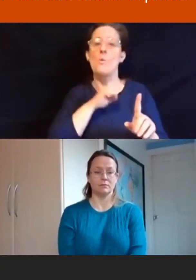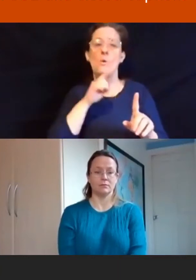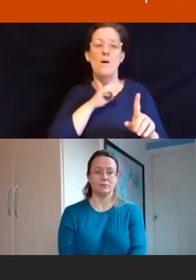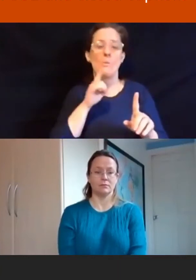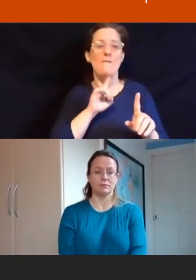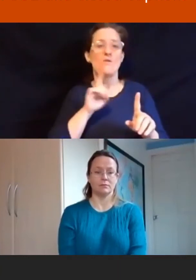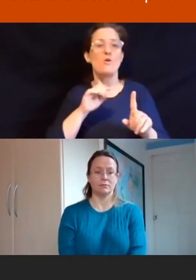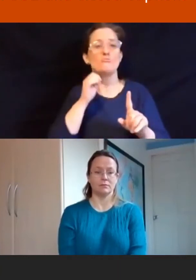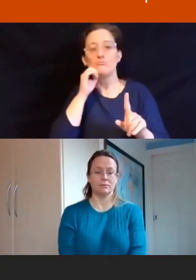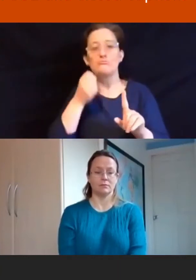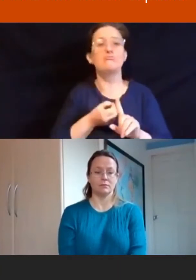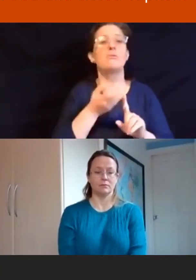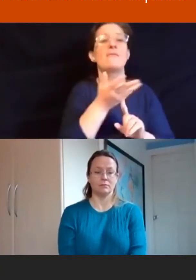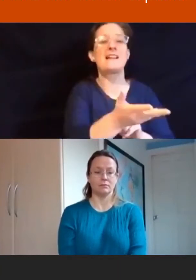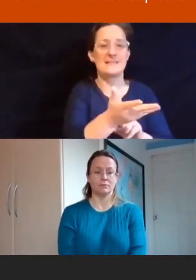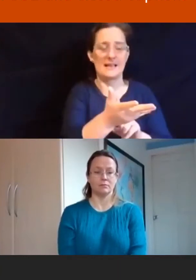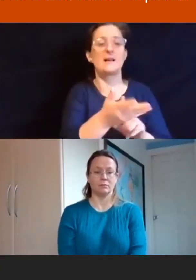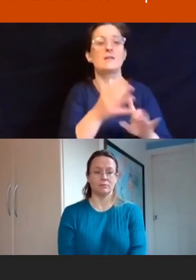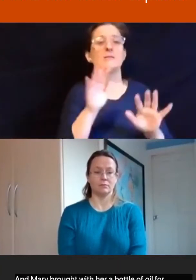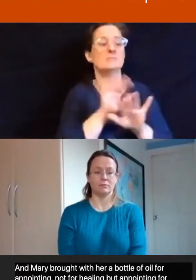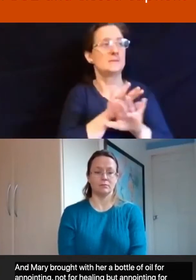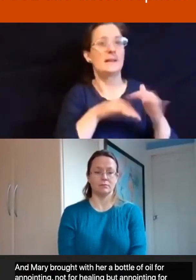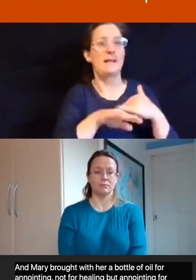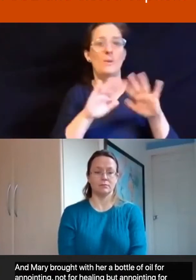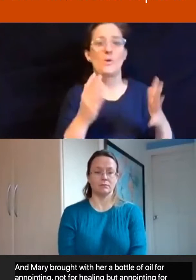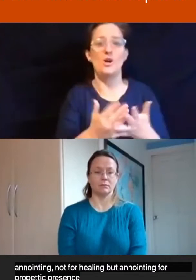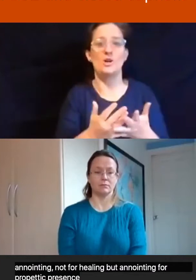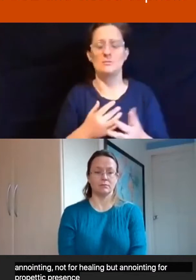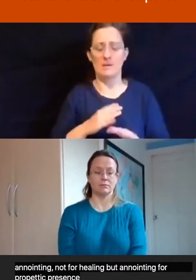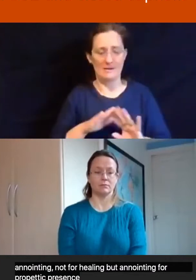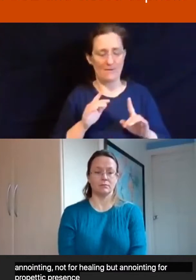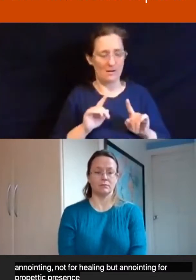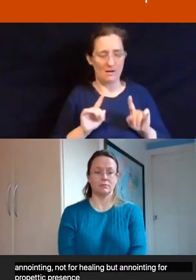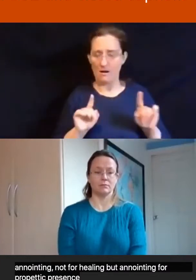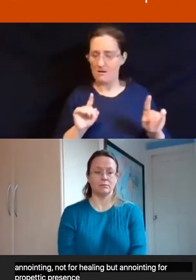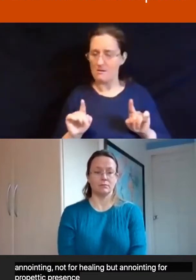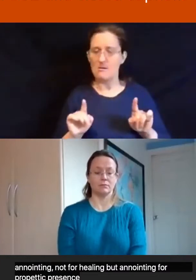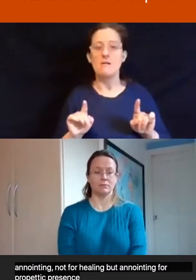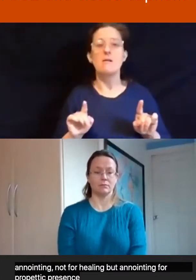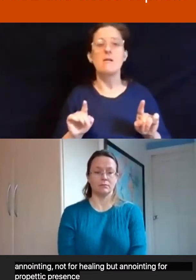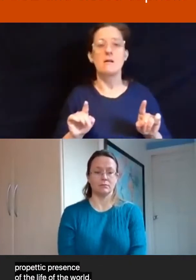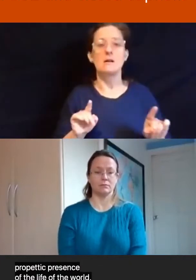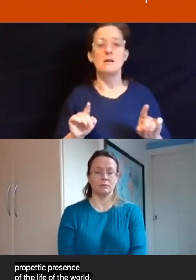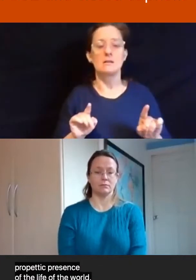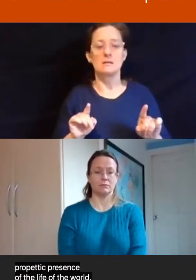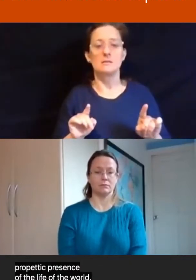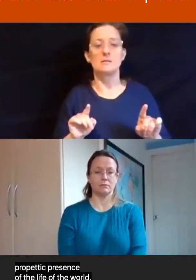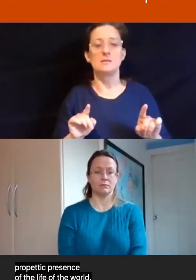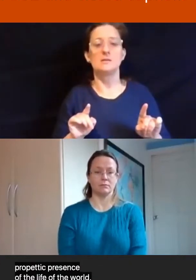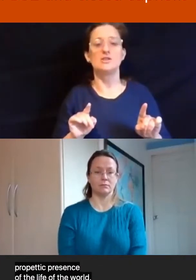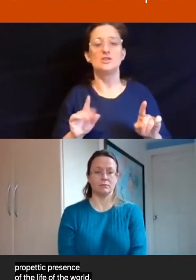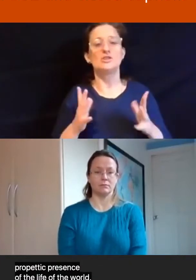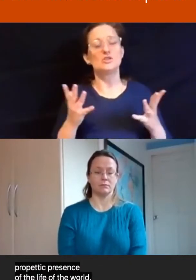in the life of the world. Now, I've never made that distinction before. So in the concluding